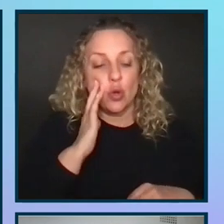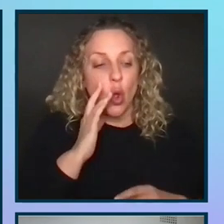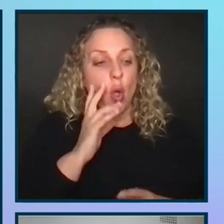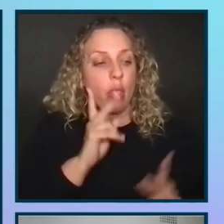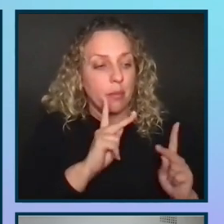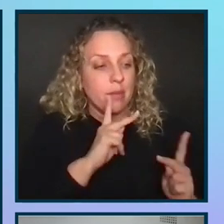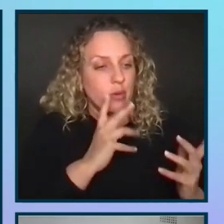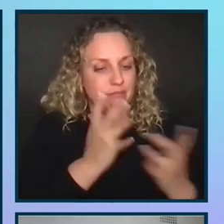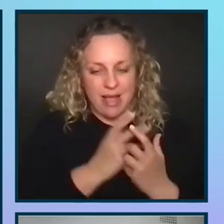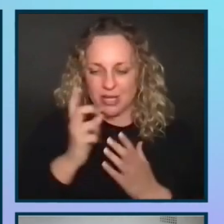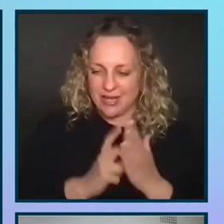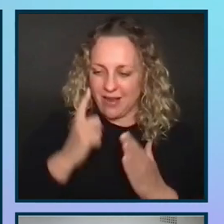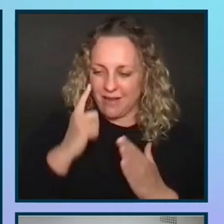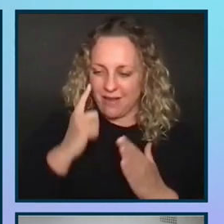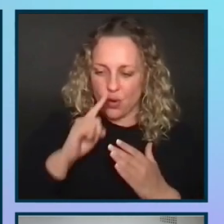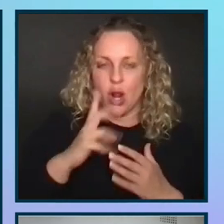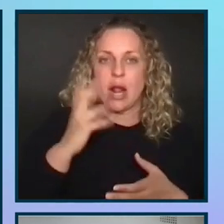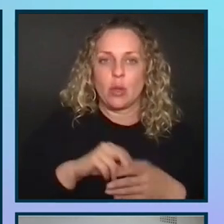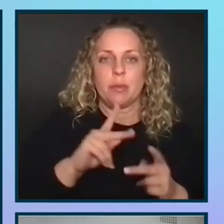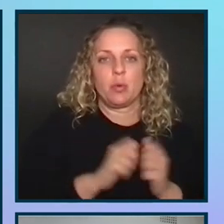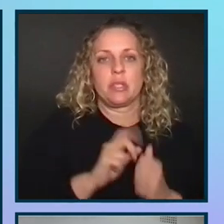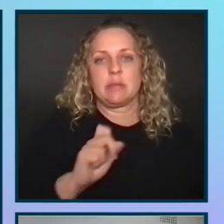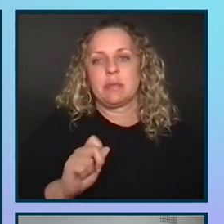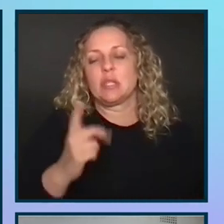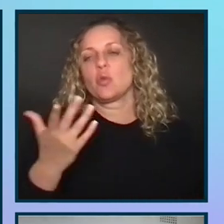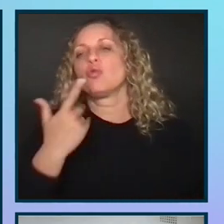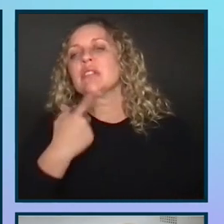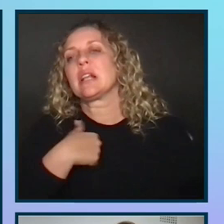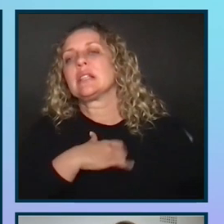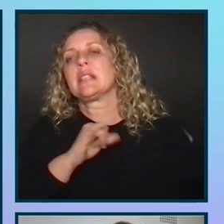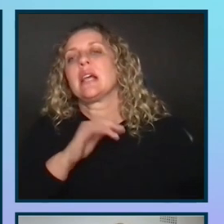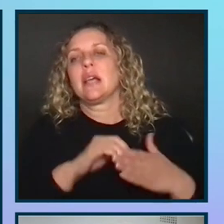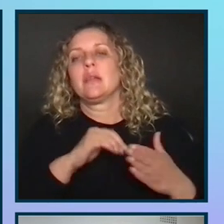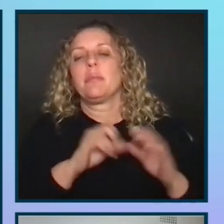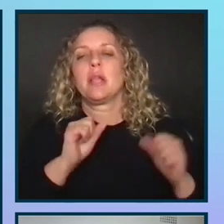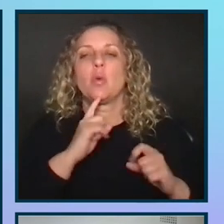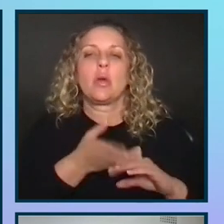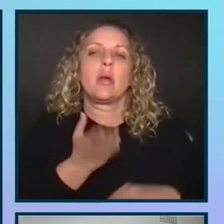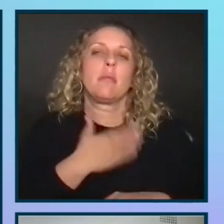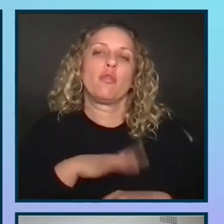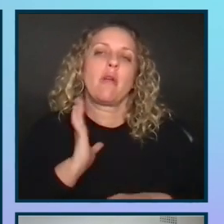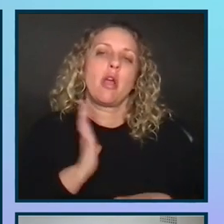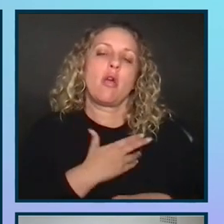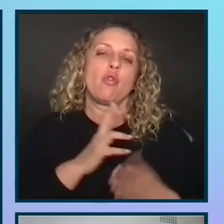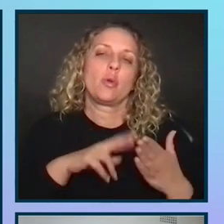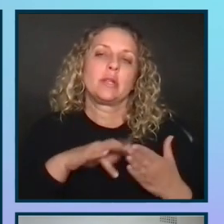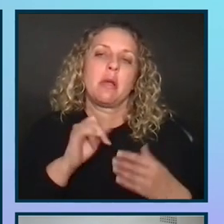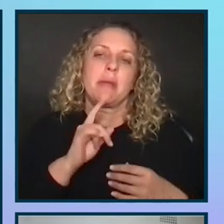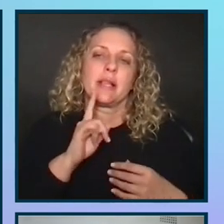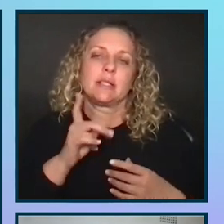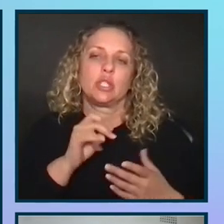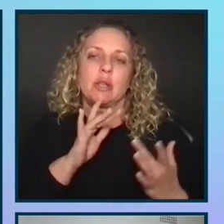for, including people with disabilities. So she tells us that accessibility will improve our research and make sure it